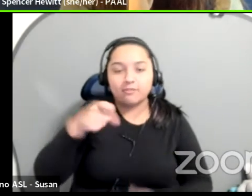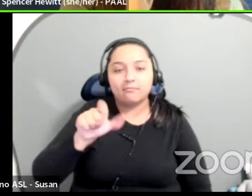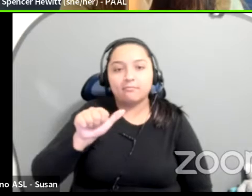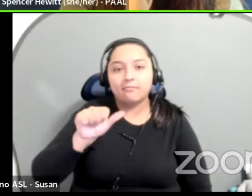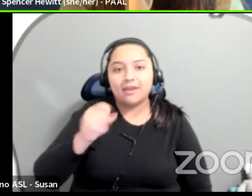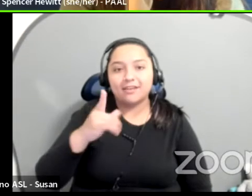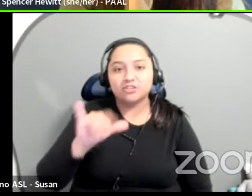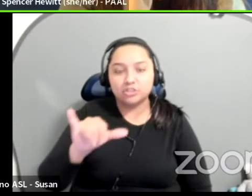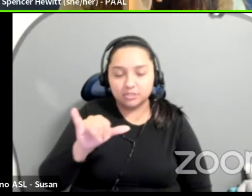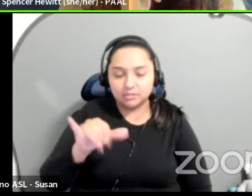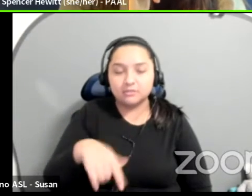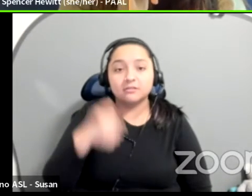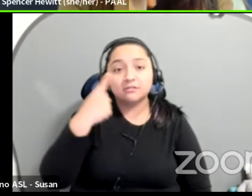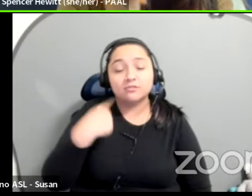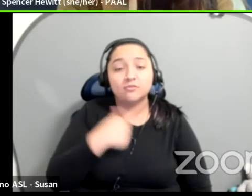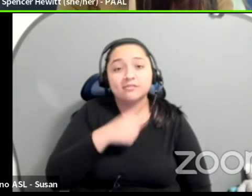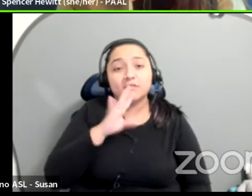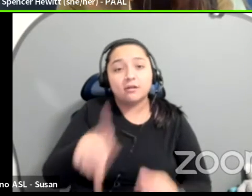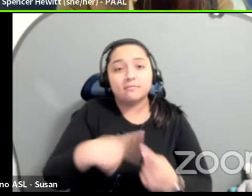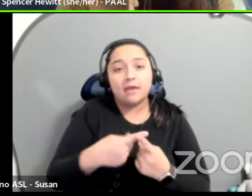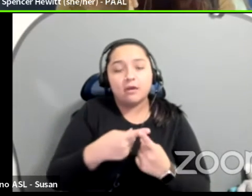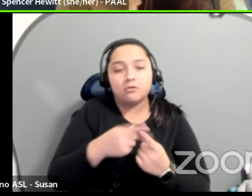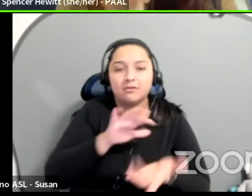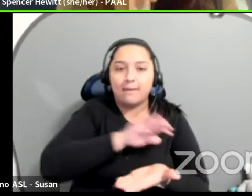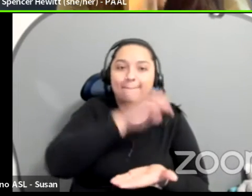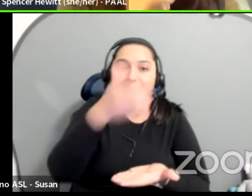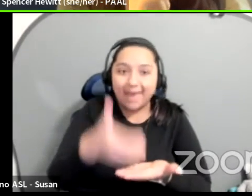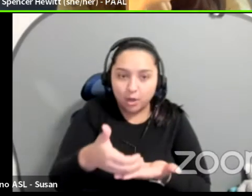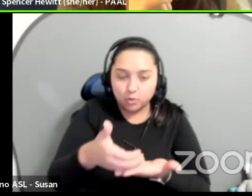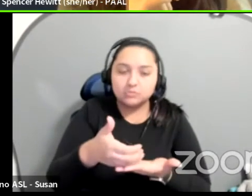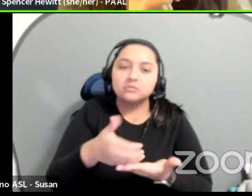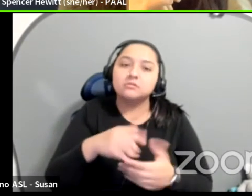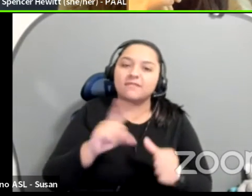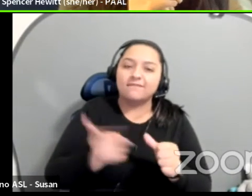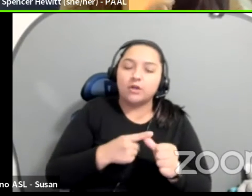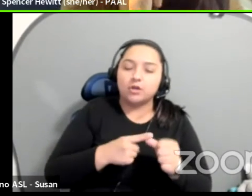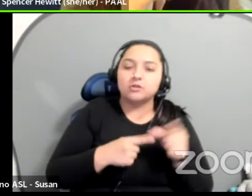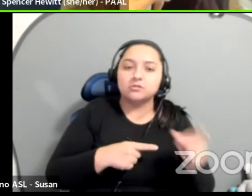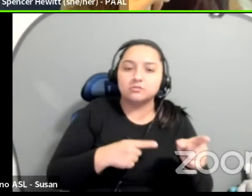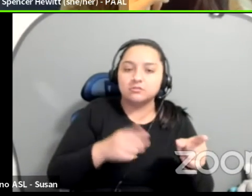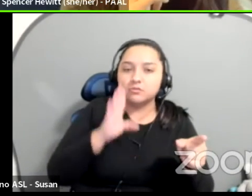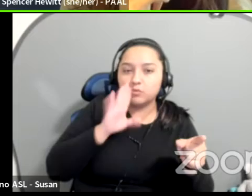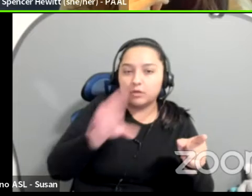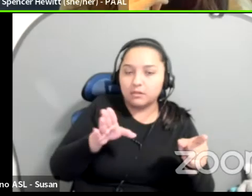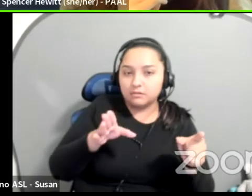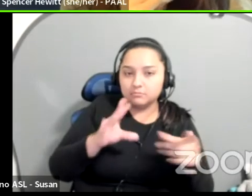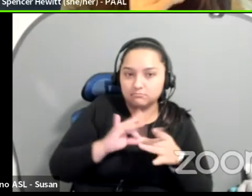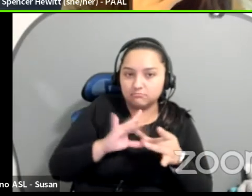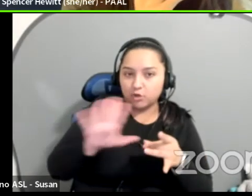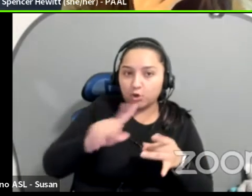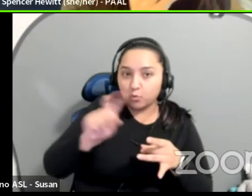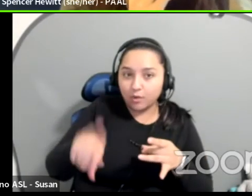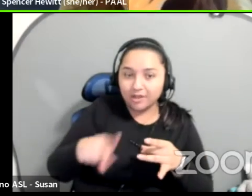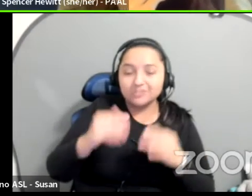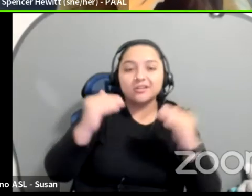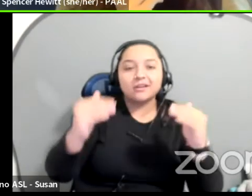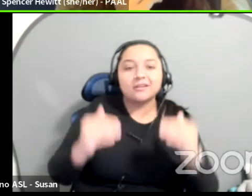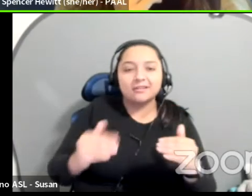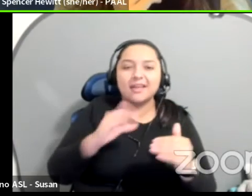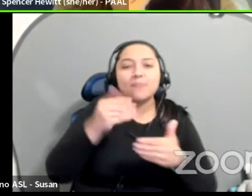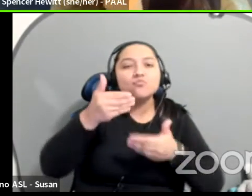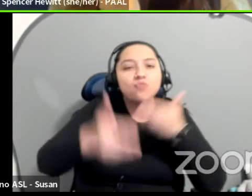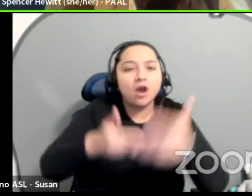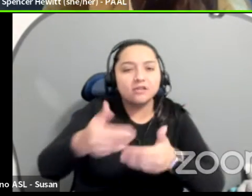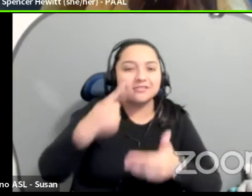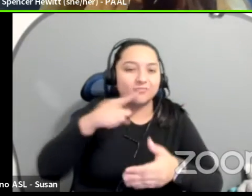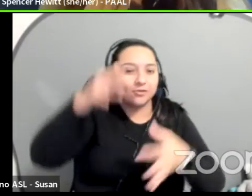talking about amounts. So I'll share Ashley's question first, and then comment on the process of deciding the amount with Roberta for the project.